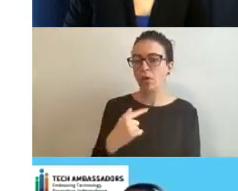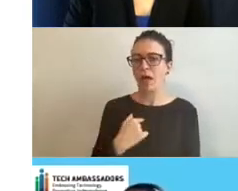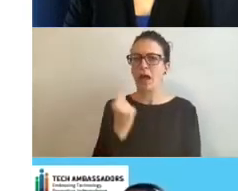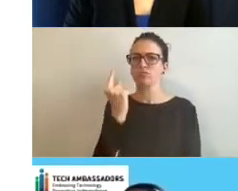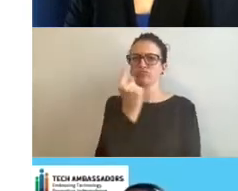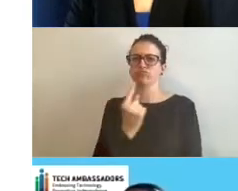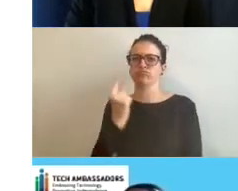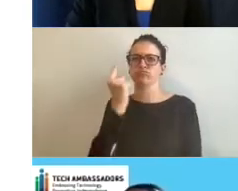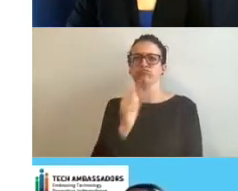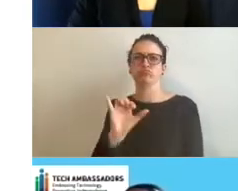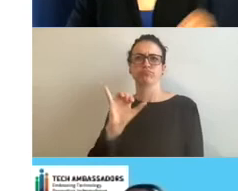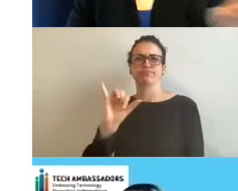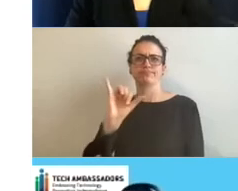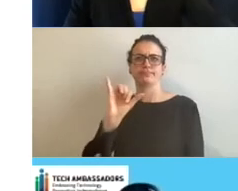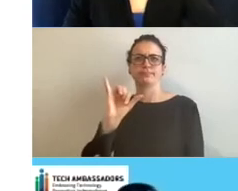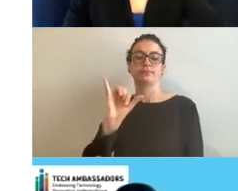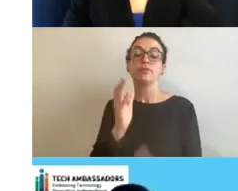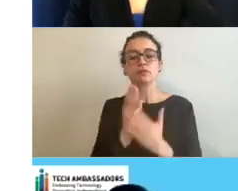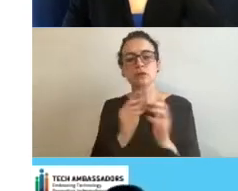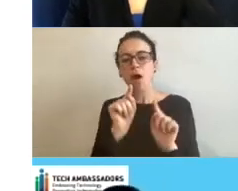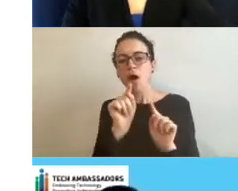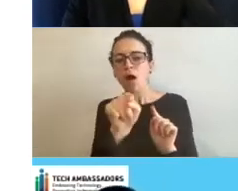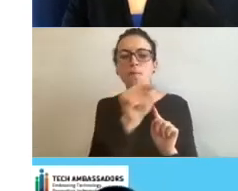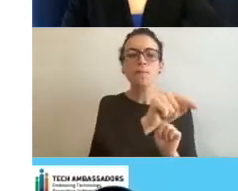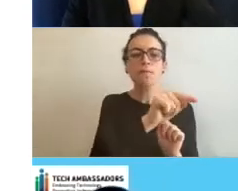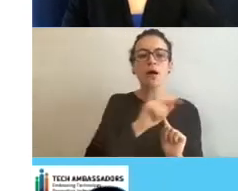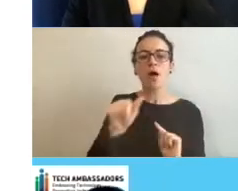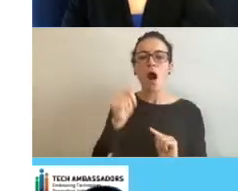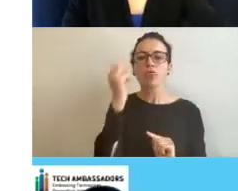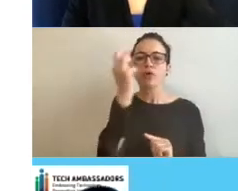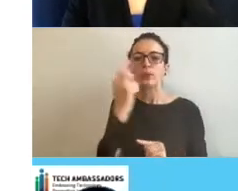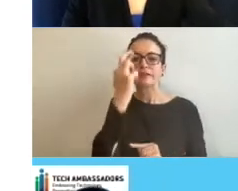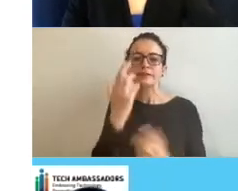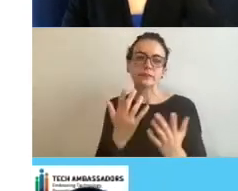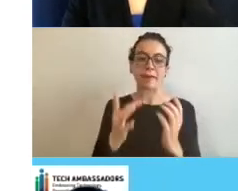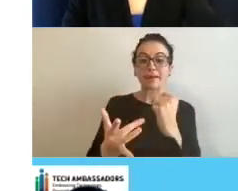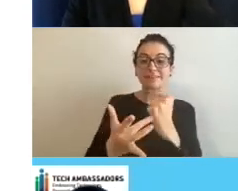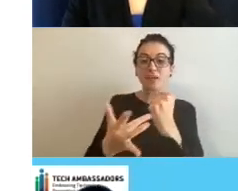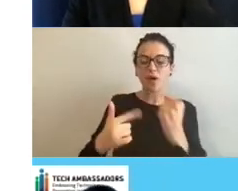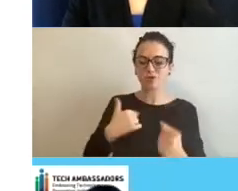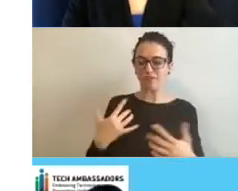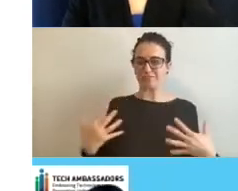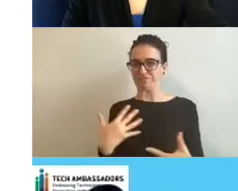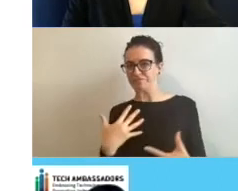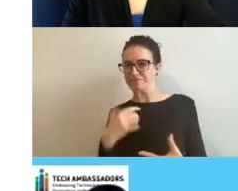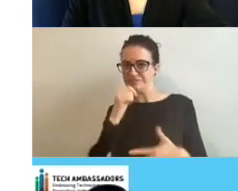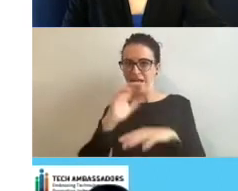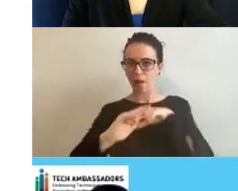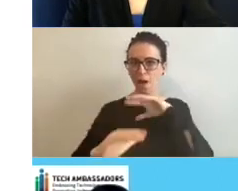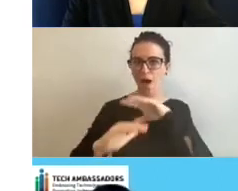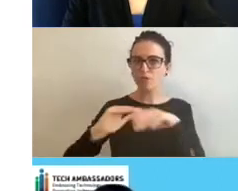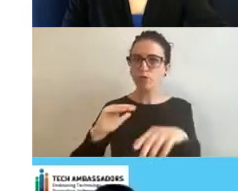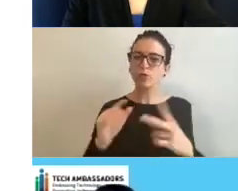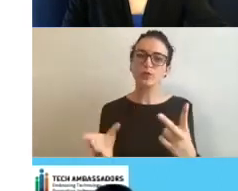some other things here. Fear of technology, lack of interest was very, very low. And that's a great thing. Lack of internet service was a significant one.